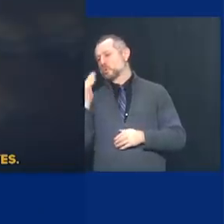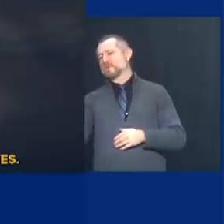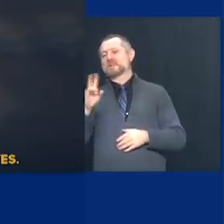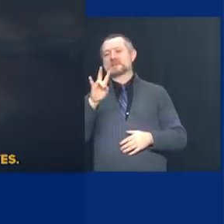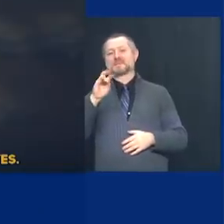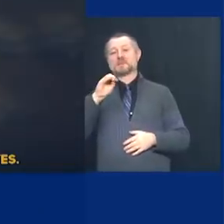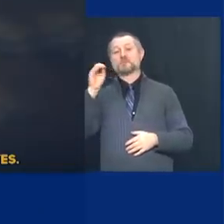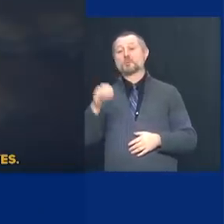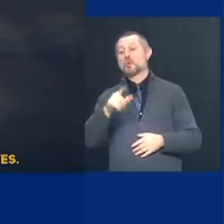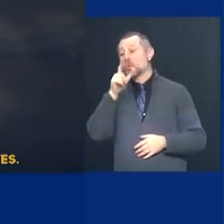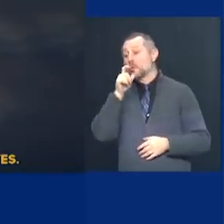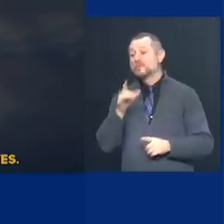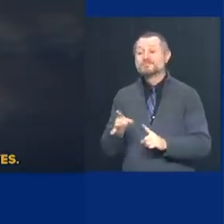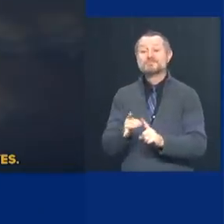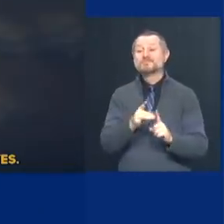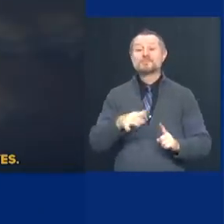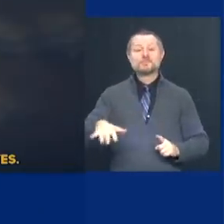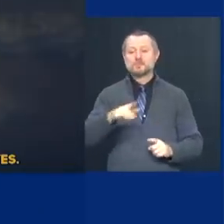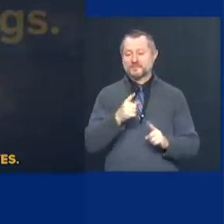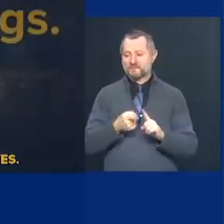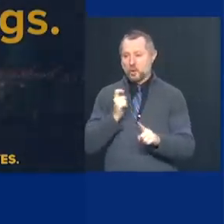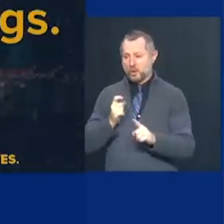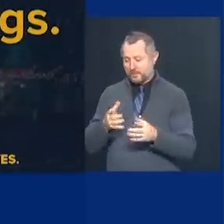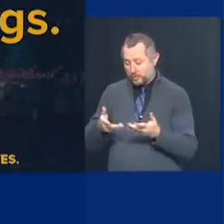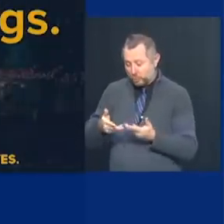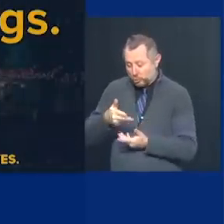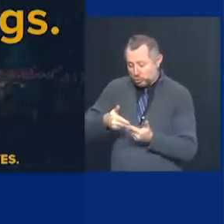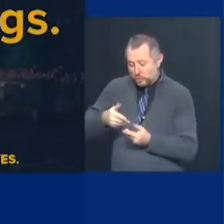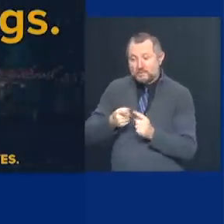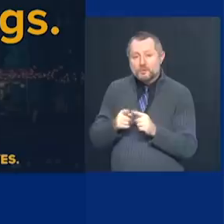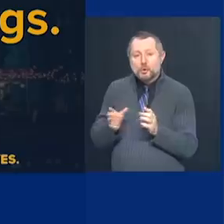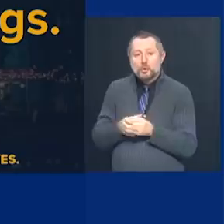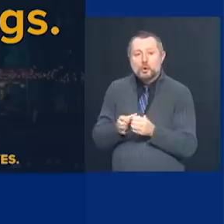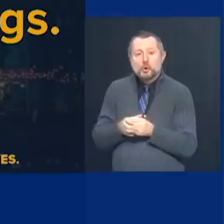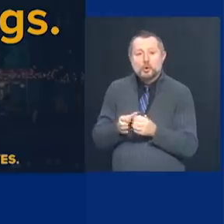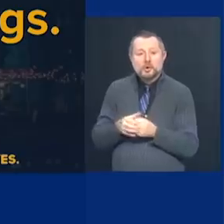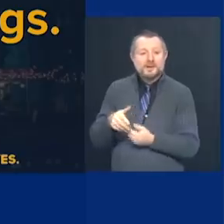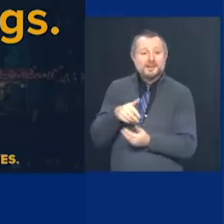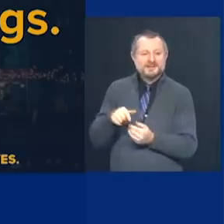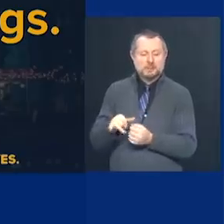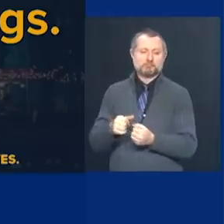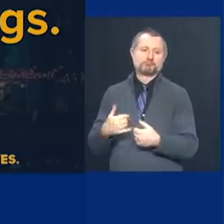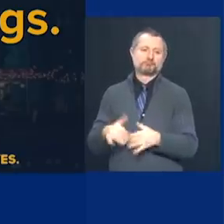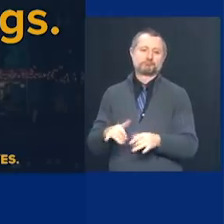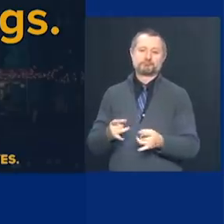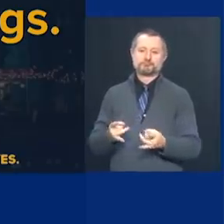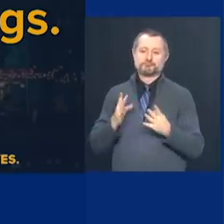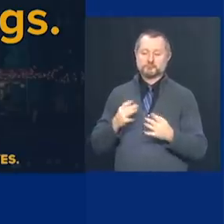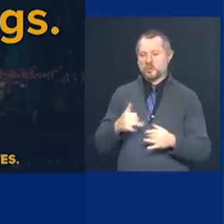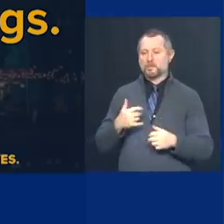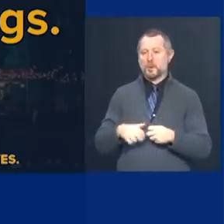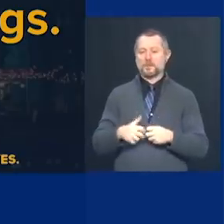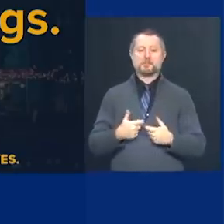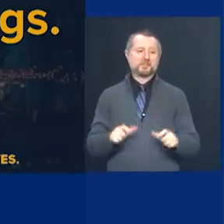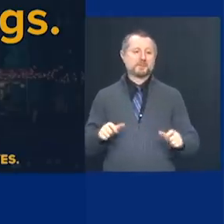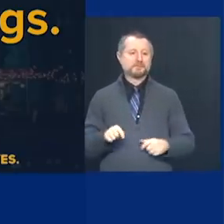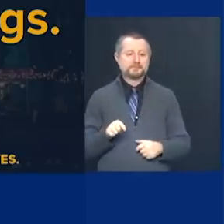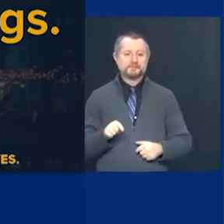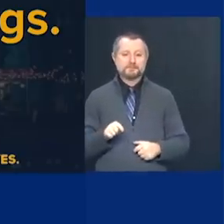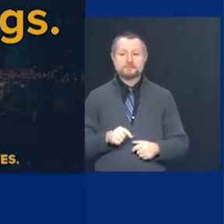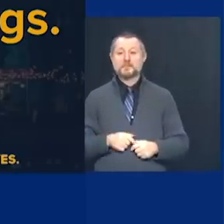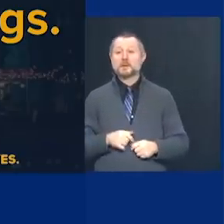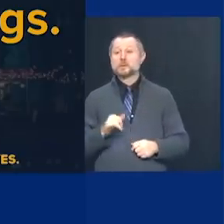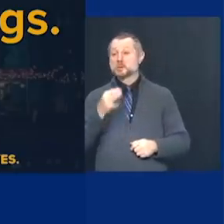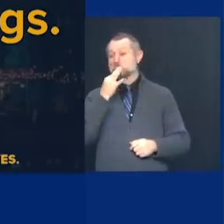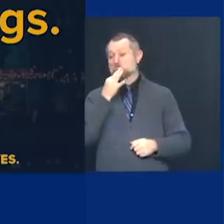from small gatherings. Uh, and that's a problem. We're going to go through the holiday season. I think there's going to be